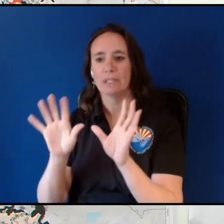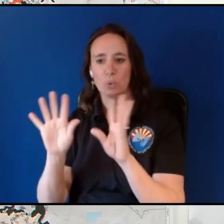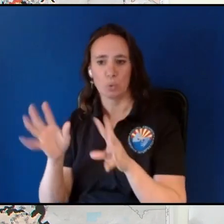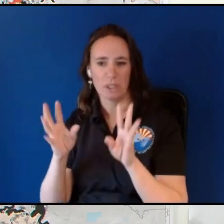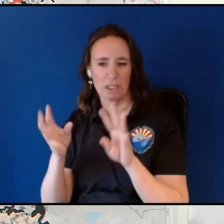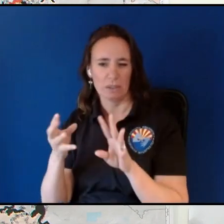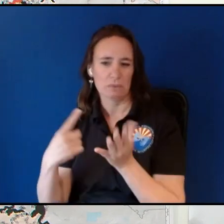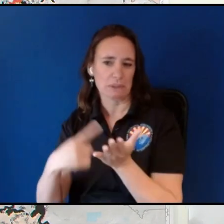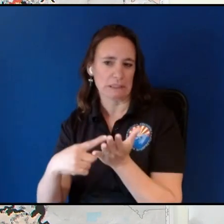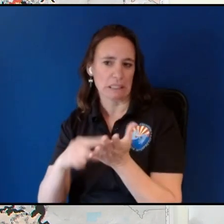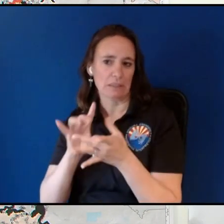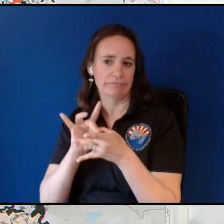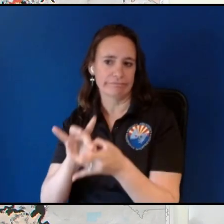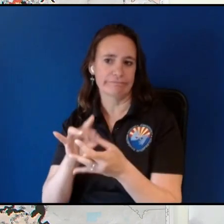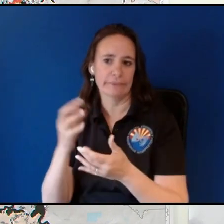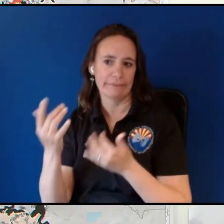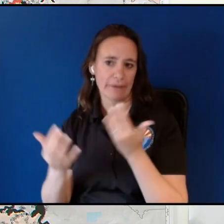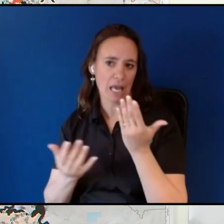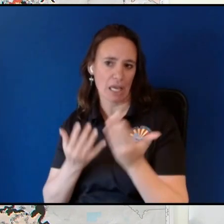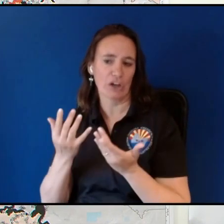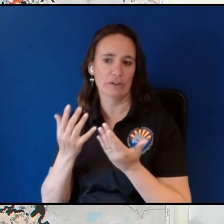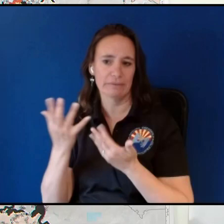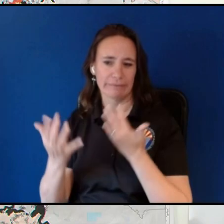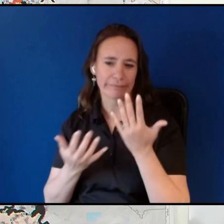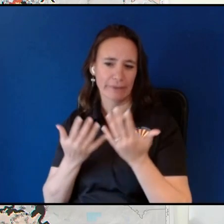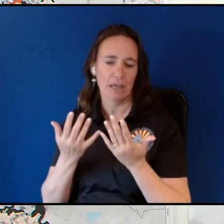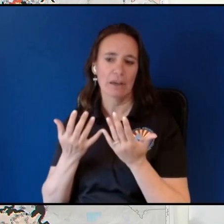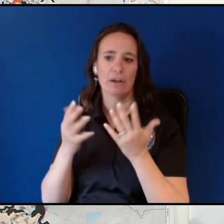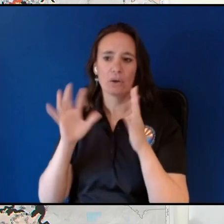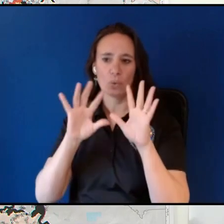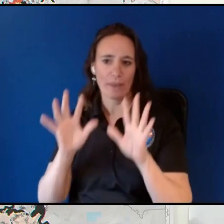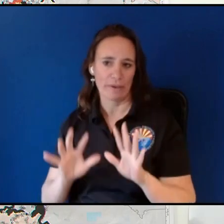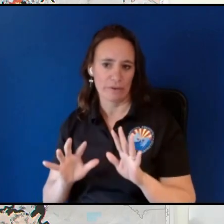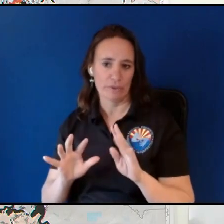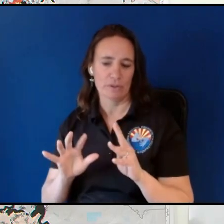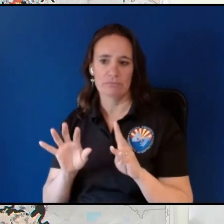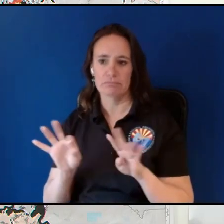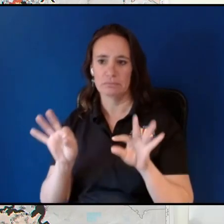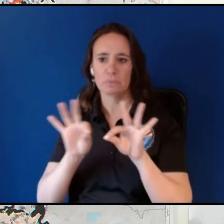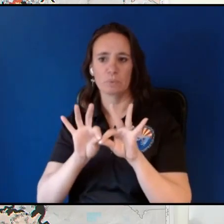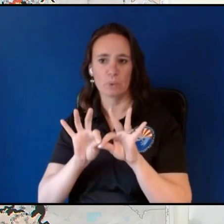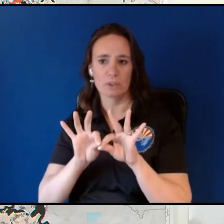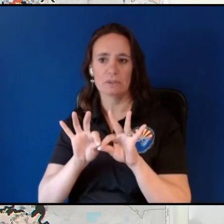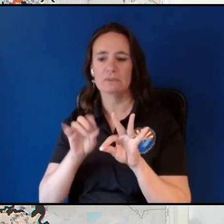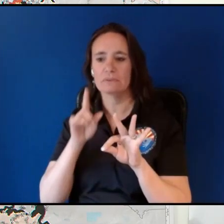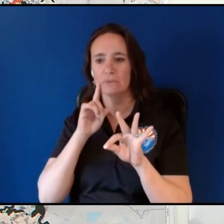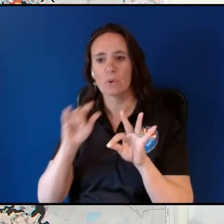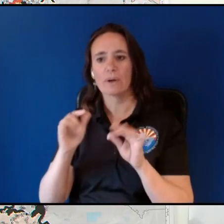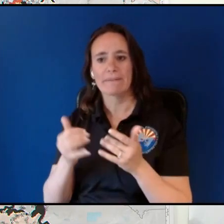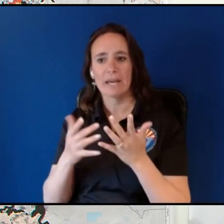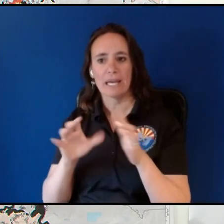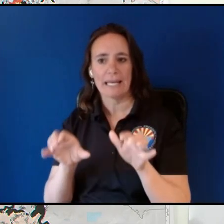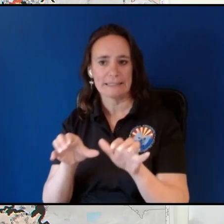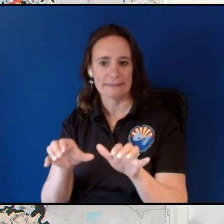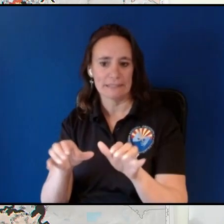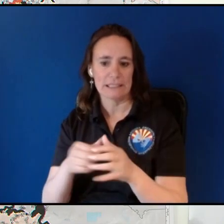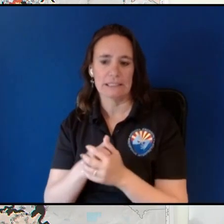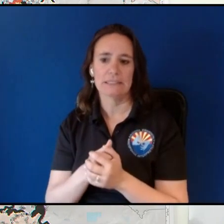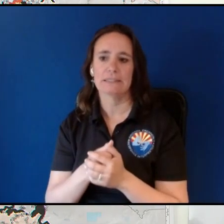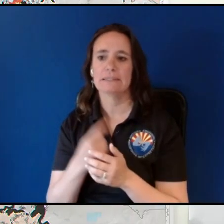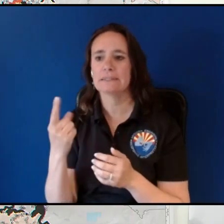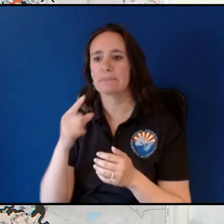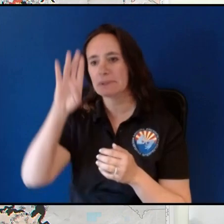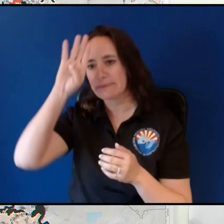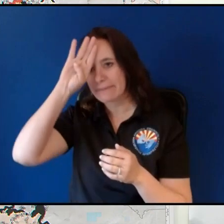it's a critical pattern in terms of influence on fire activity and it's something that firefighters are